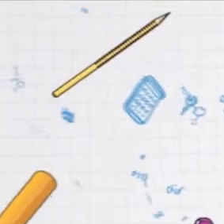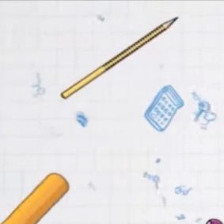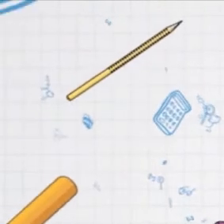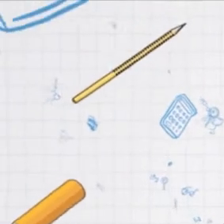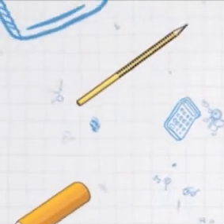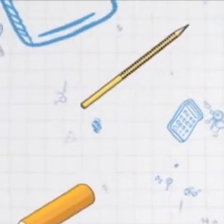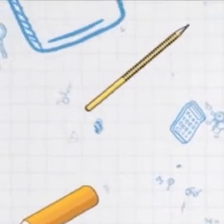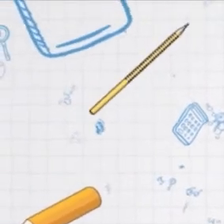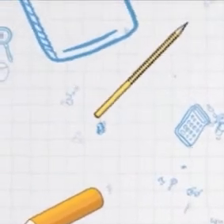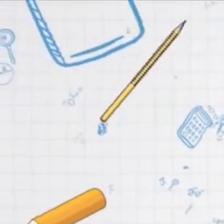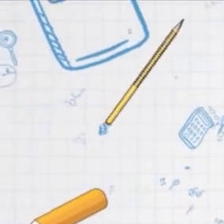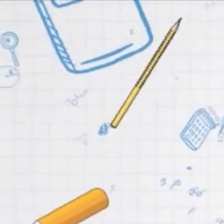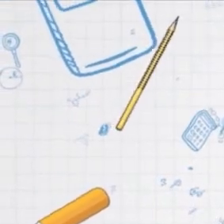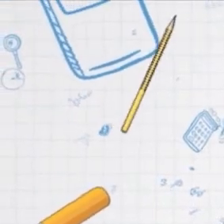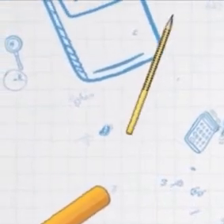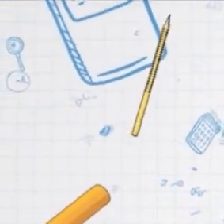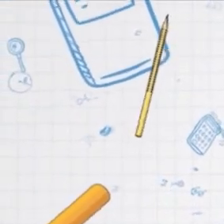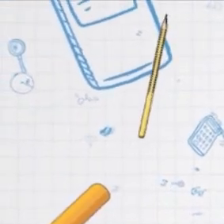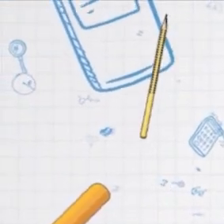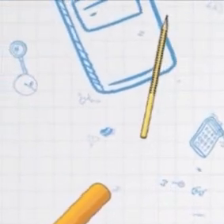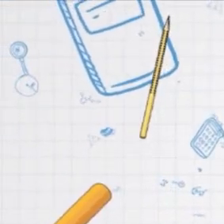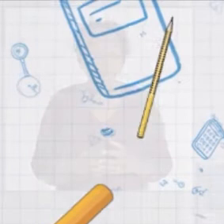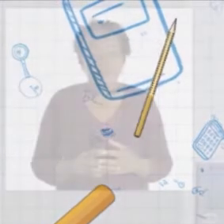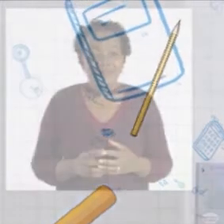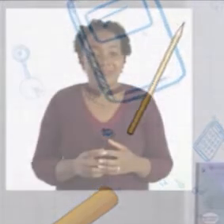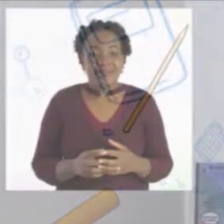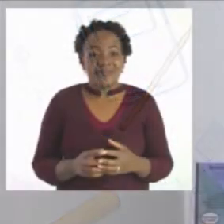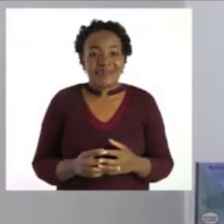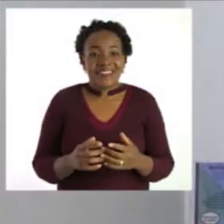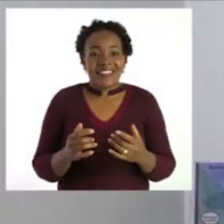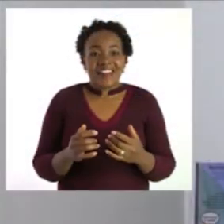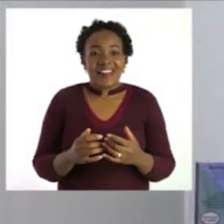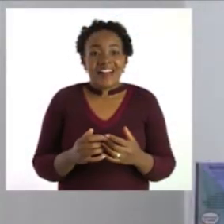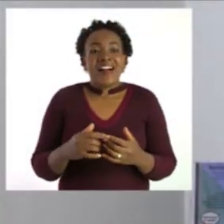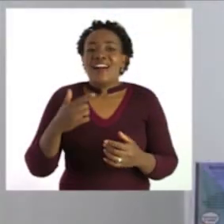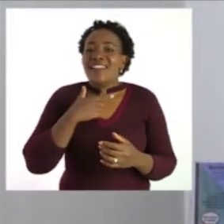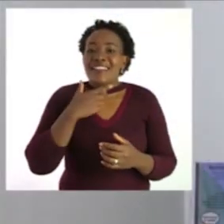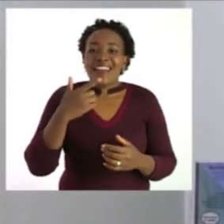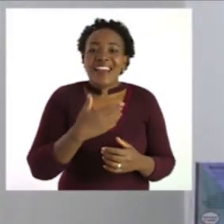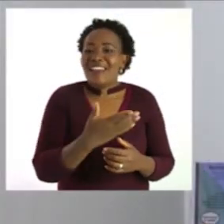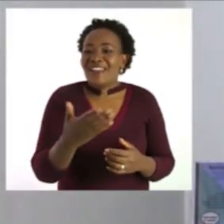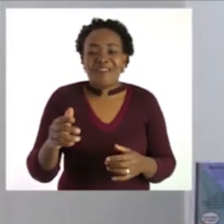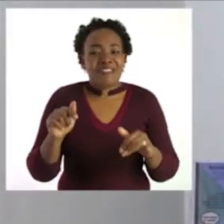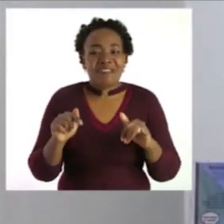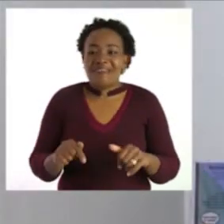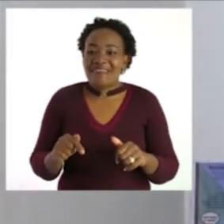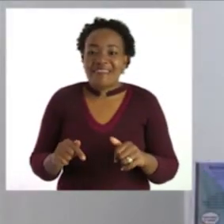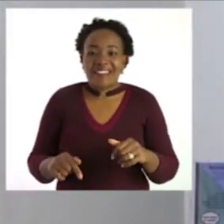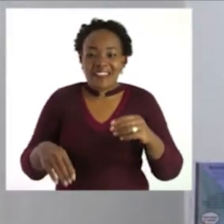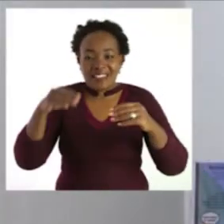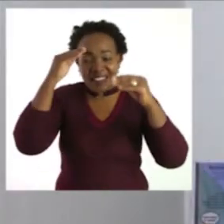you very much for today's lesson